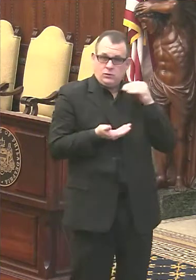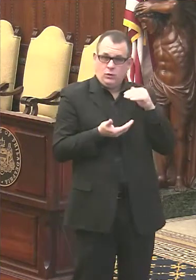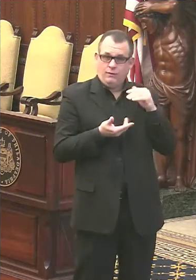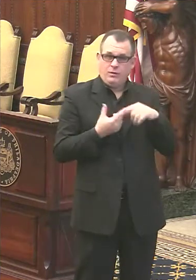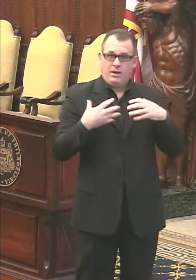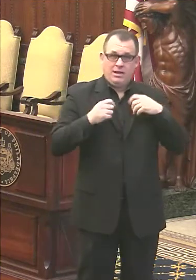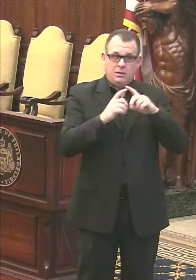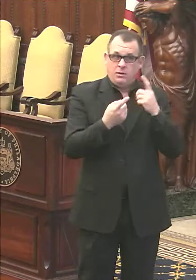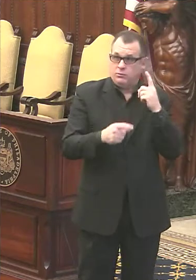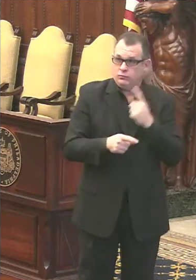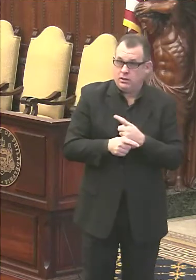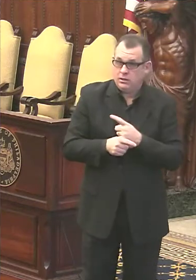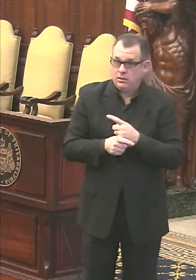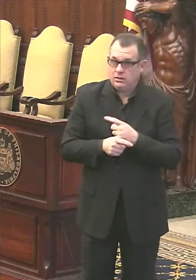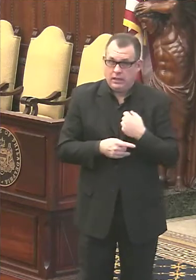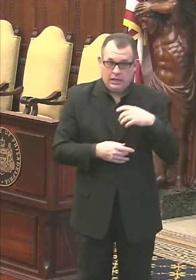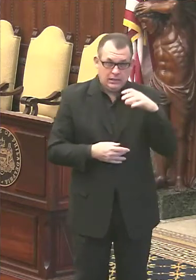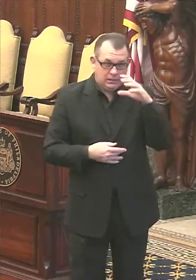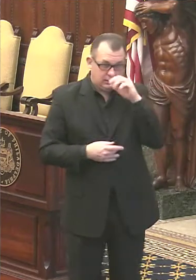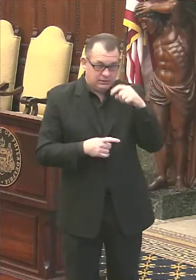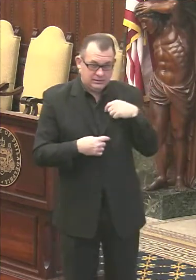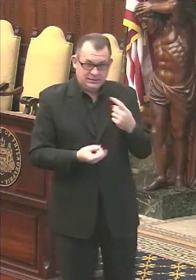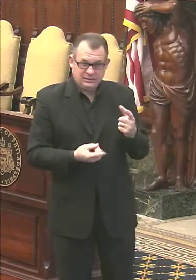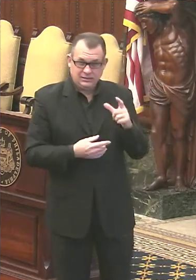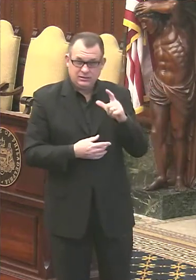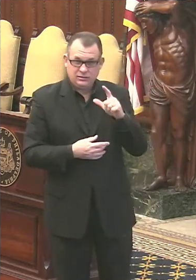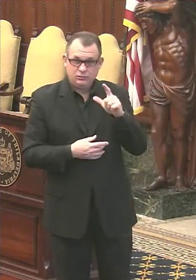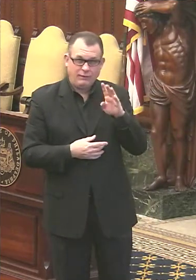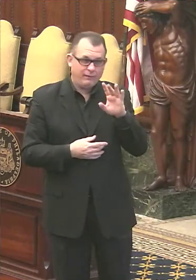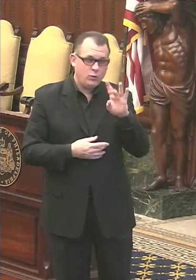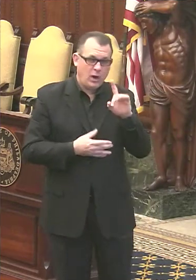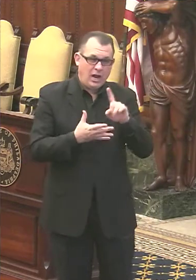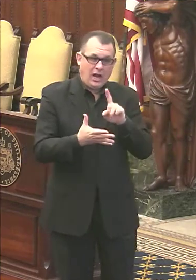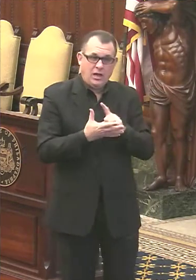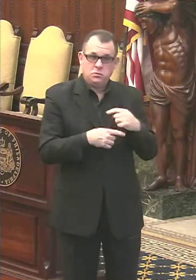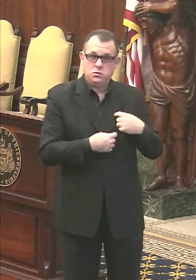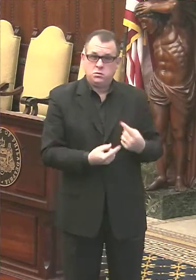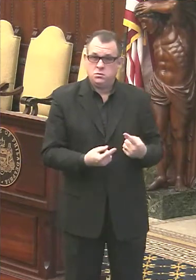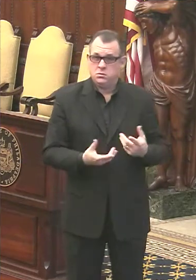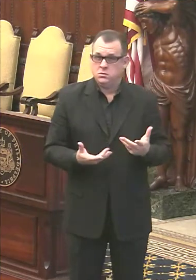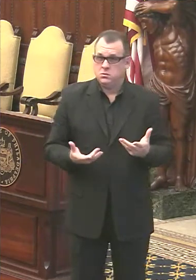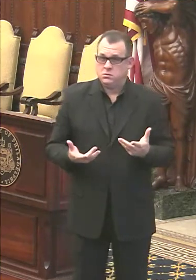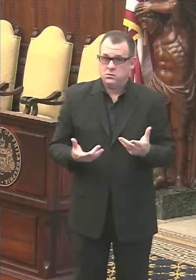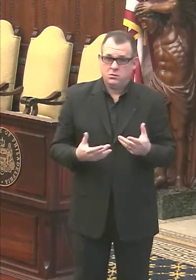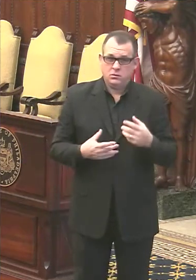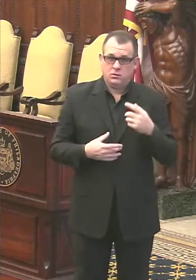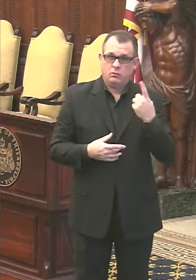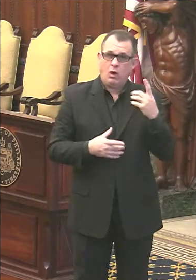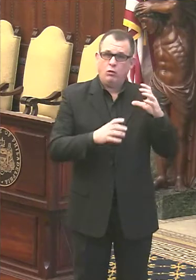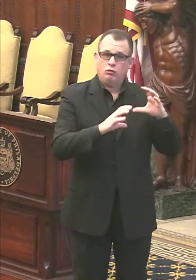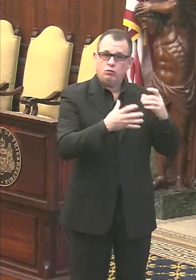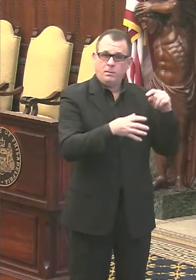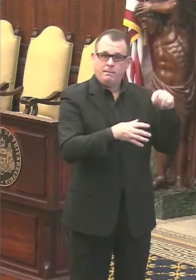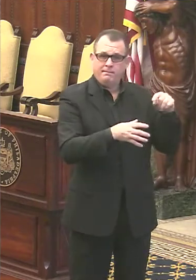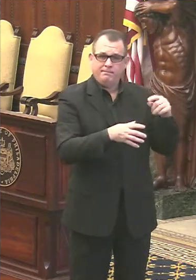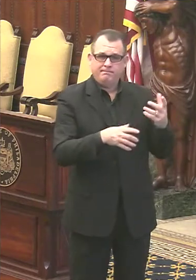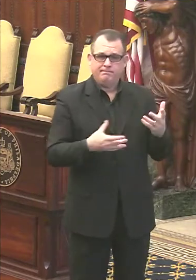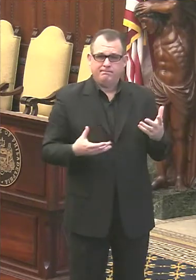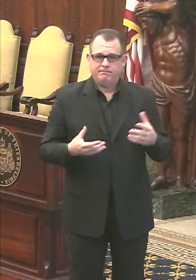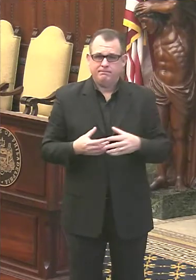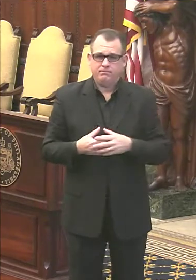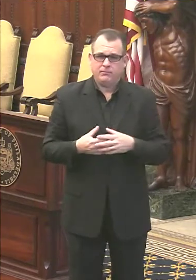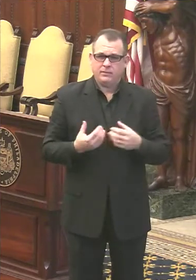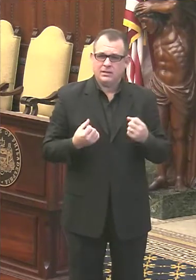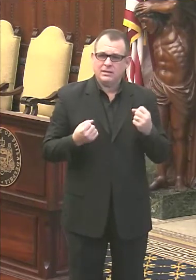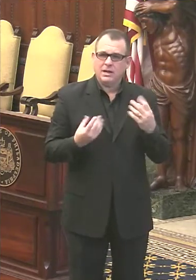And I guess over the last 24 or 48 hours, they're one group that is not necessarily known how many doses